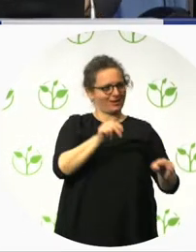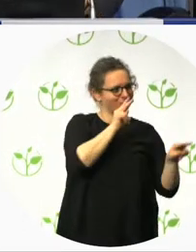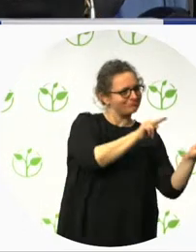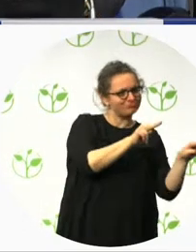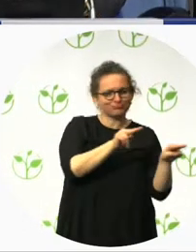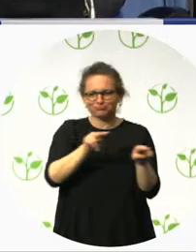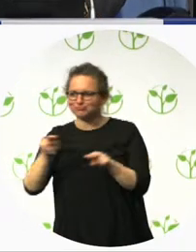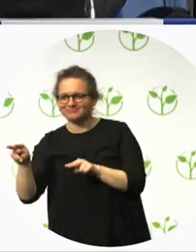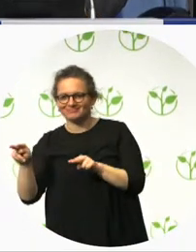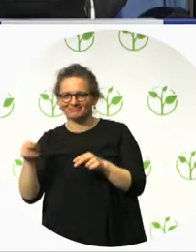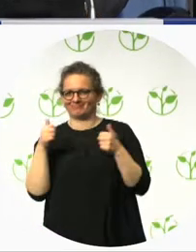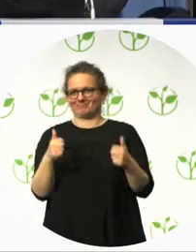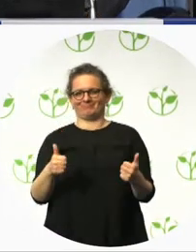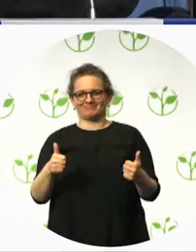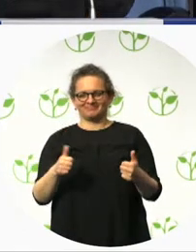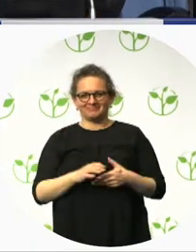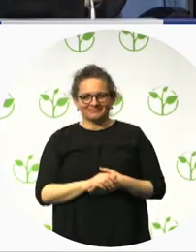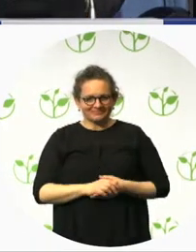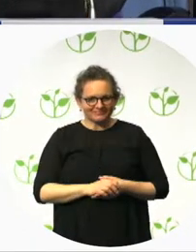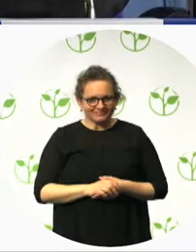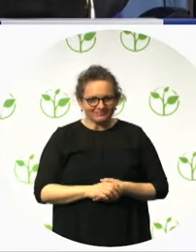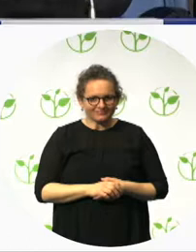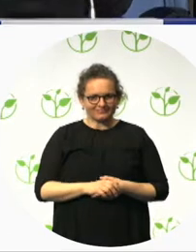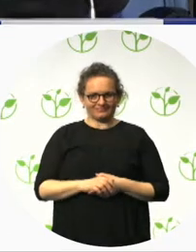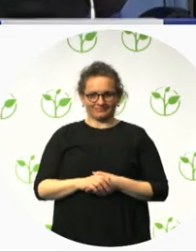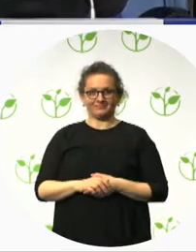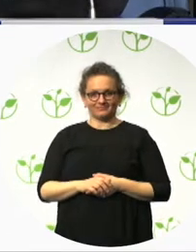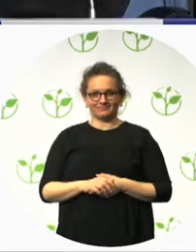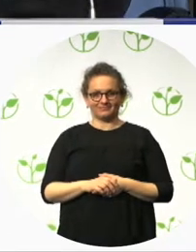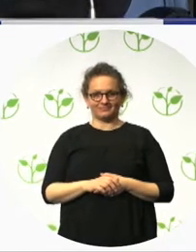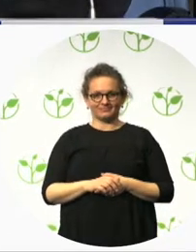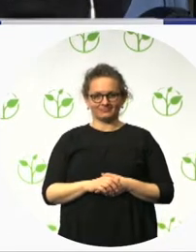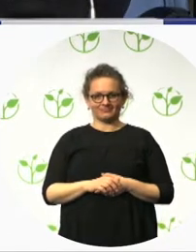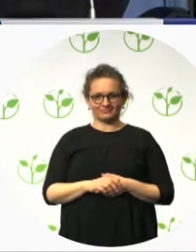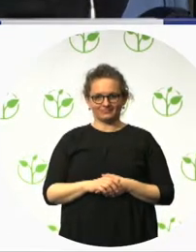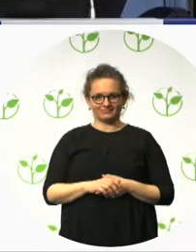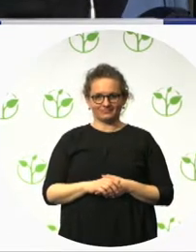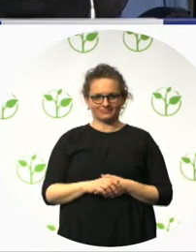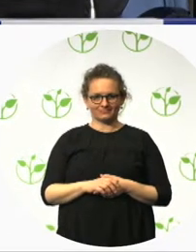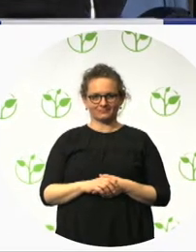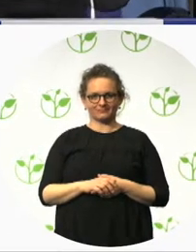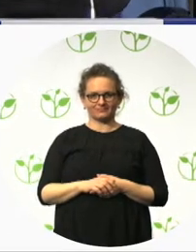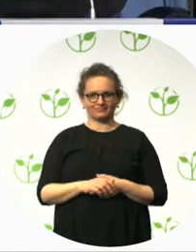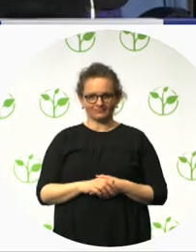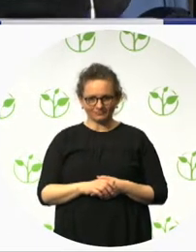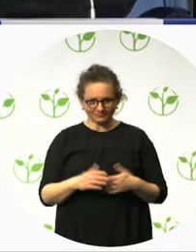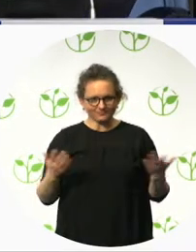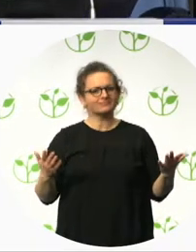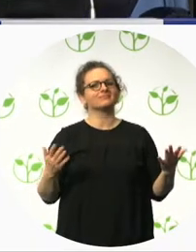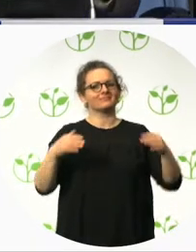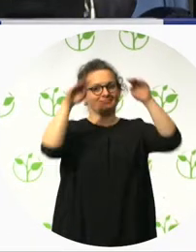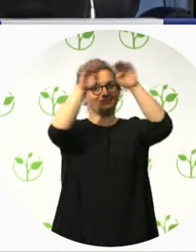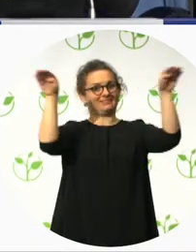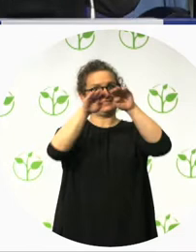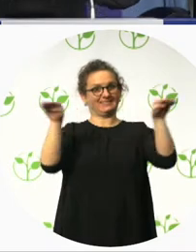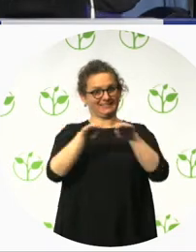identifier corresponding colours and symbols to those in the sales area. This is a very important point. When you make a shop accessible,